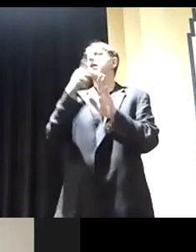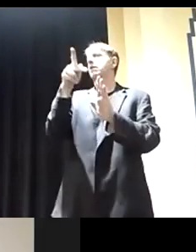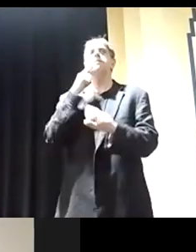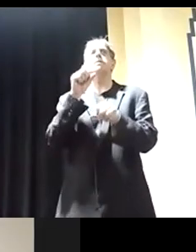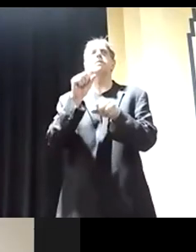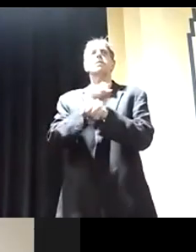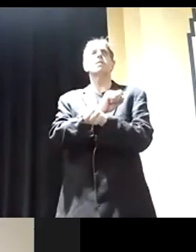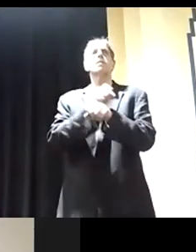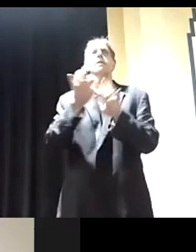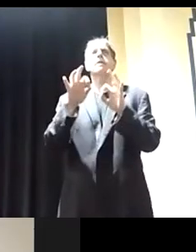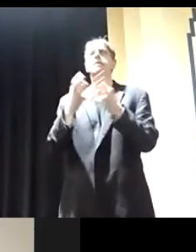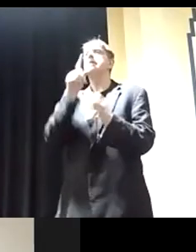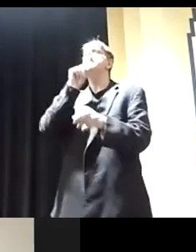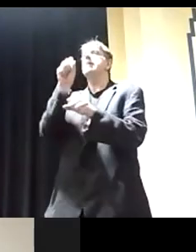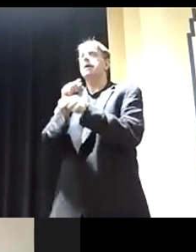families?